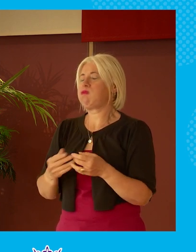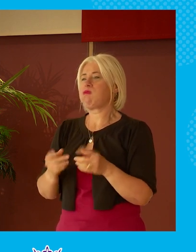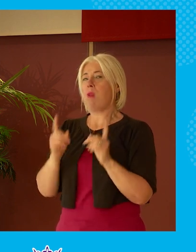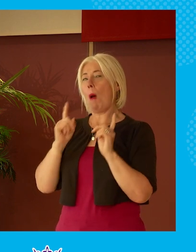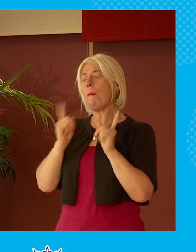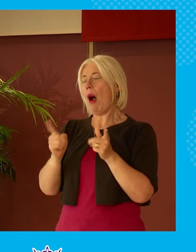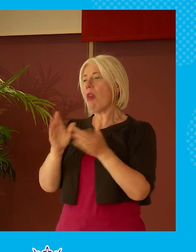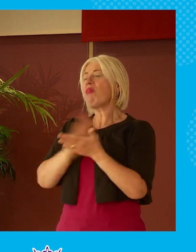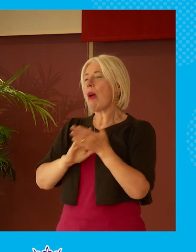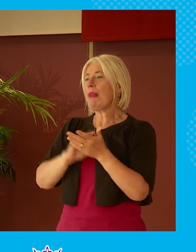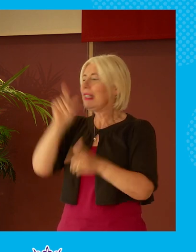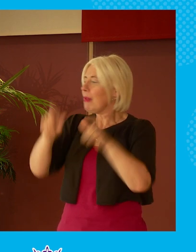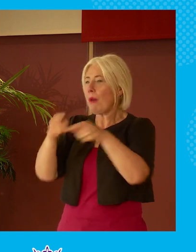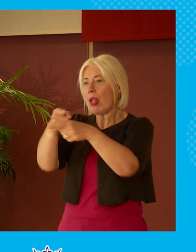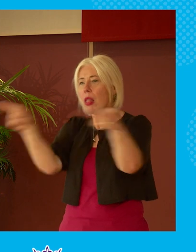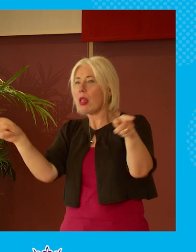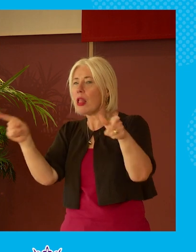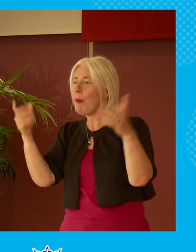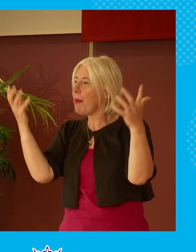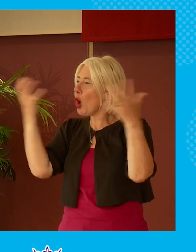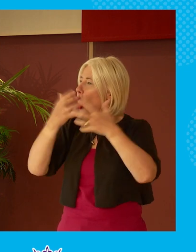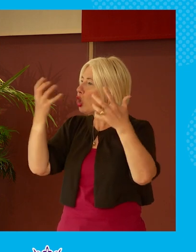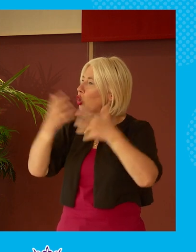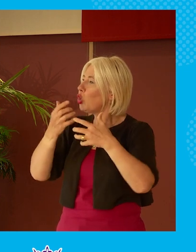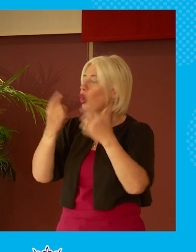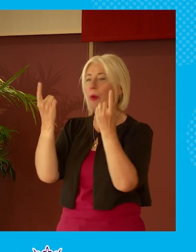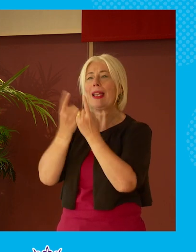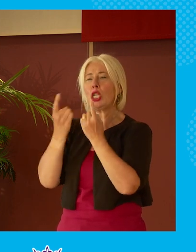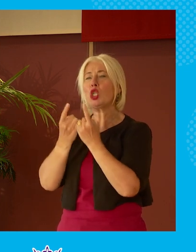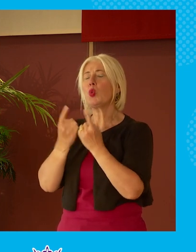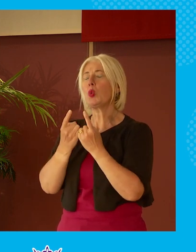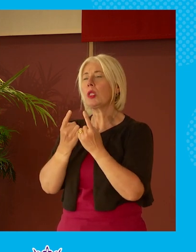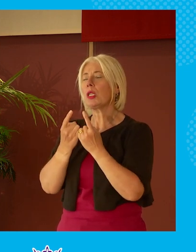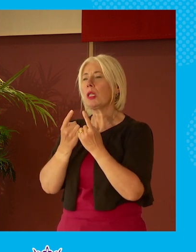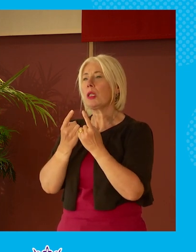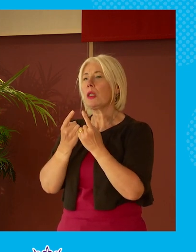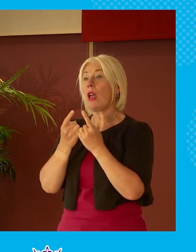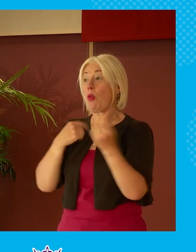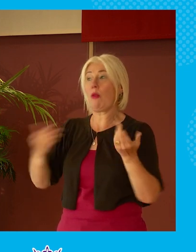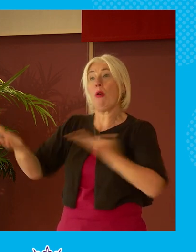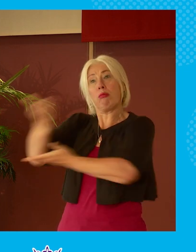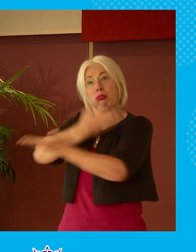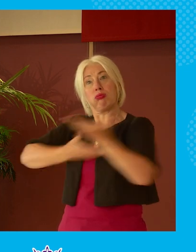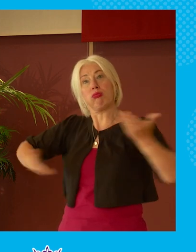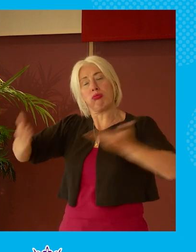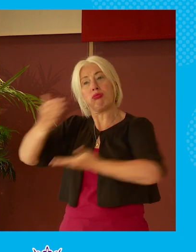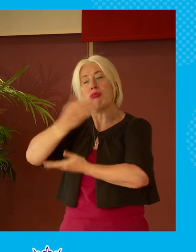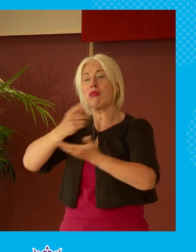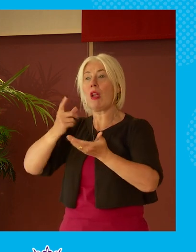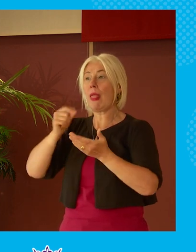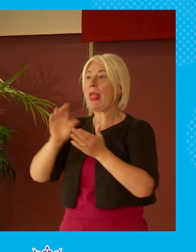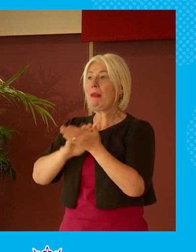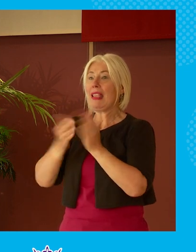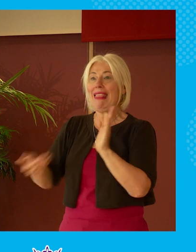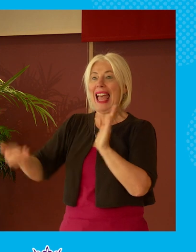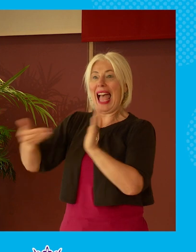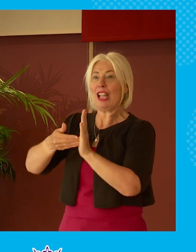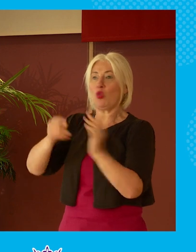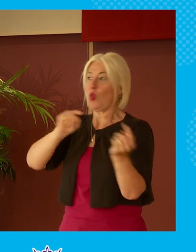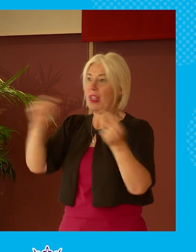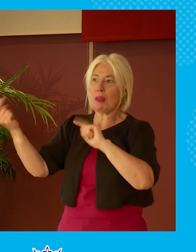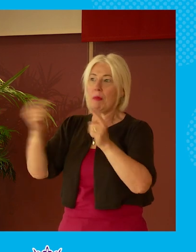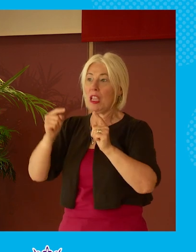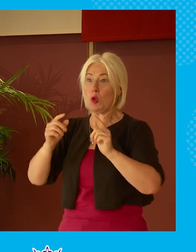much more concerned about the issues that that we're talking about at the moment and I think that adds to the level of energy and debate